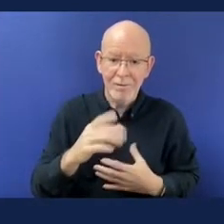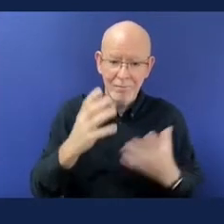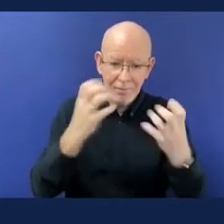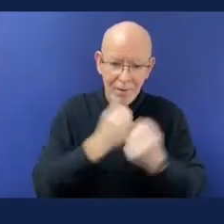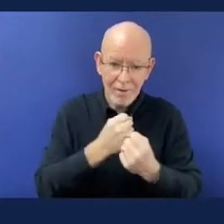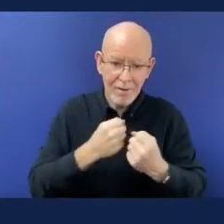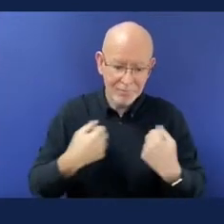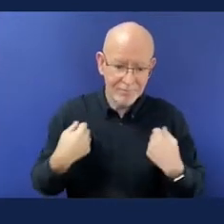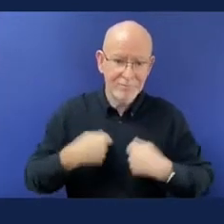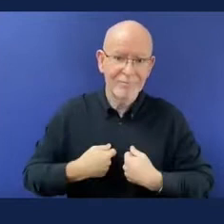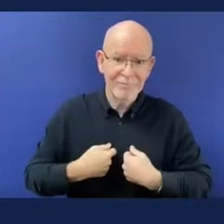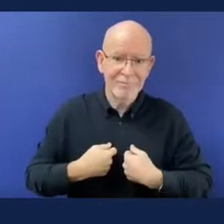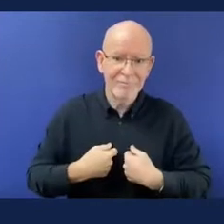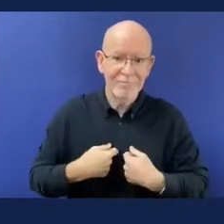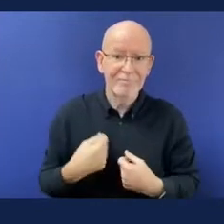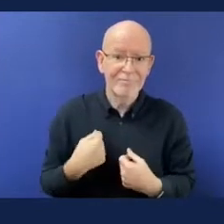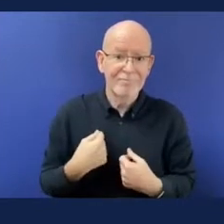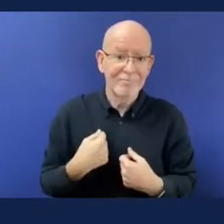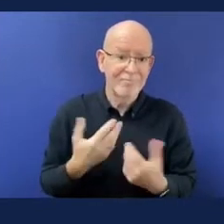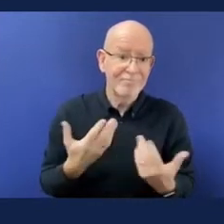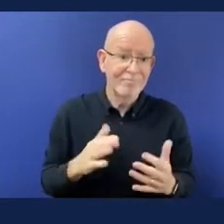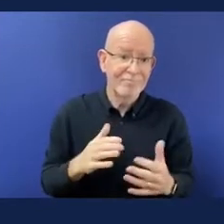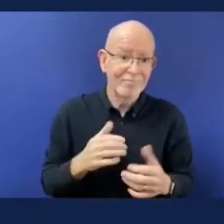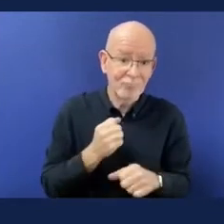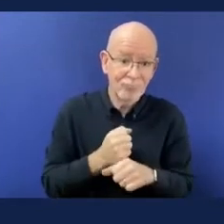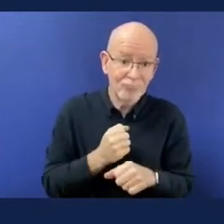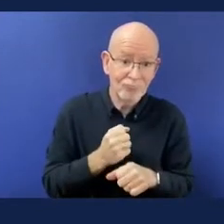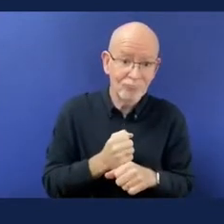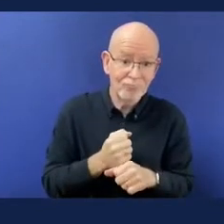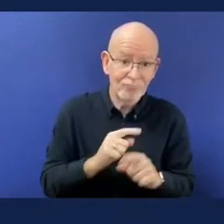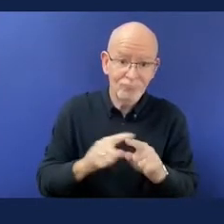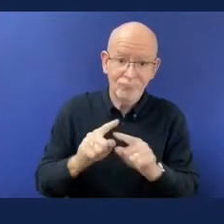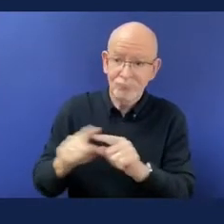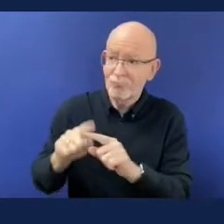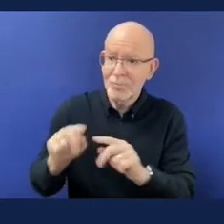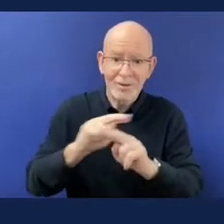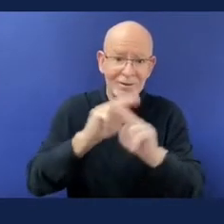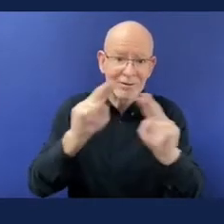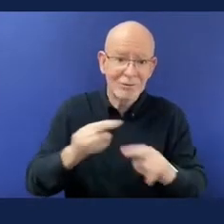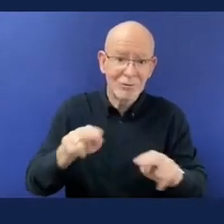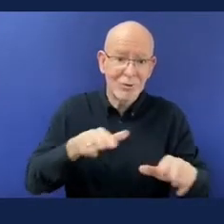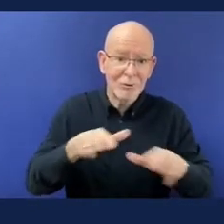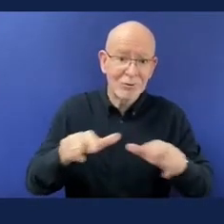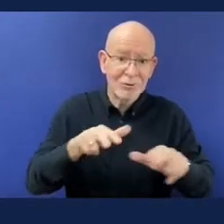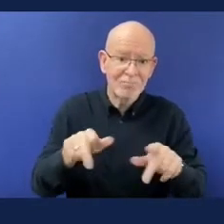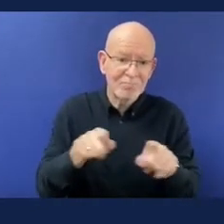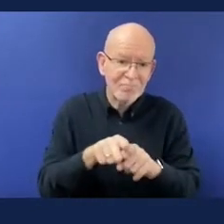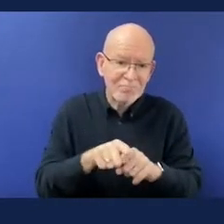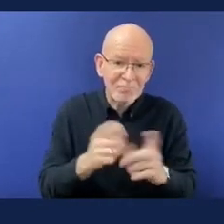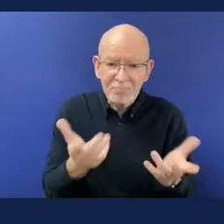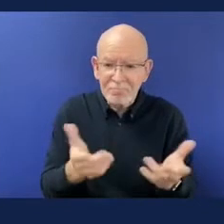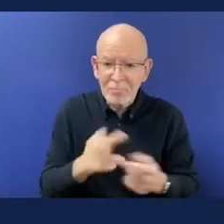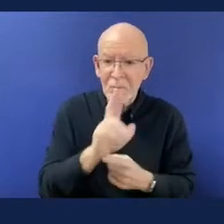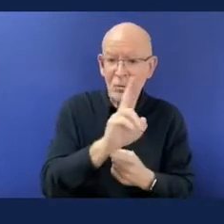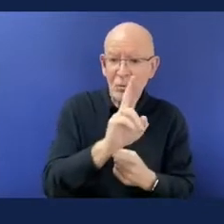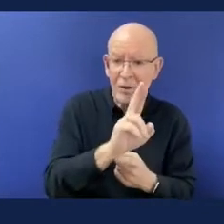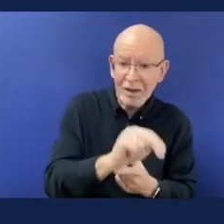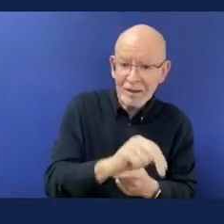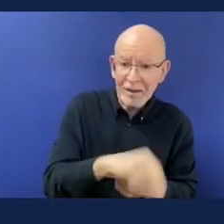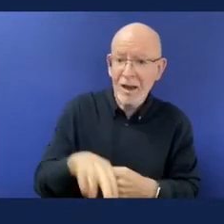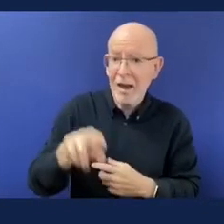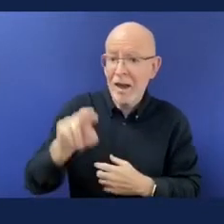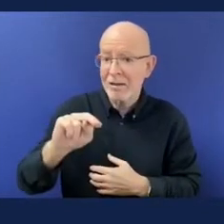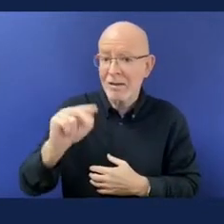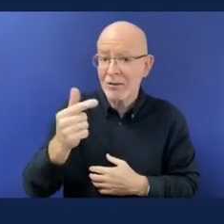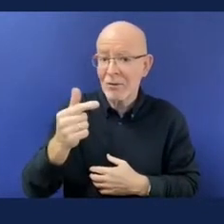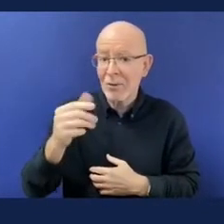investing ecosystem. Today with us we have some amazing speakers. We have Craig